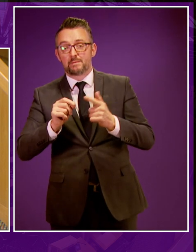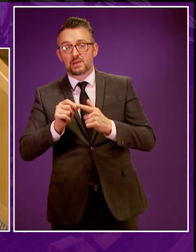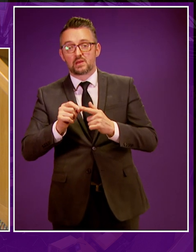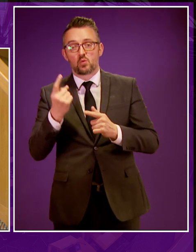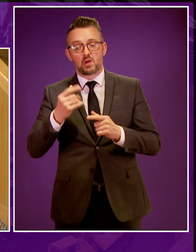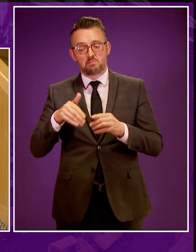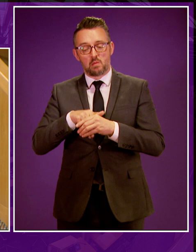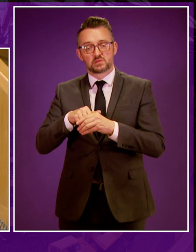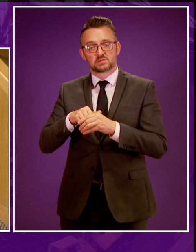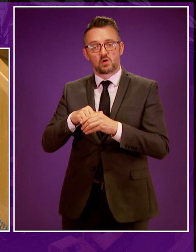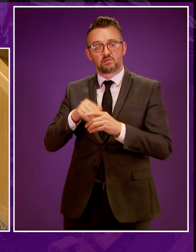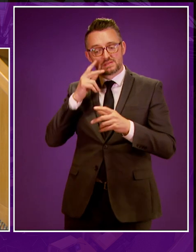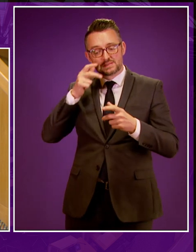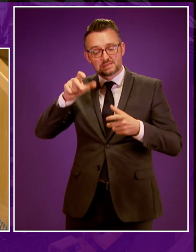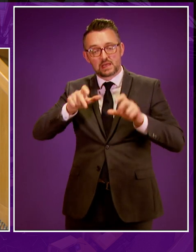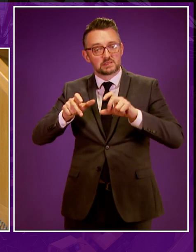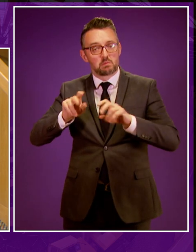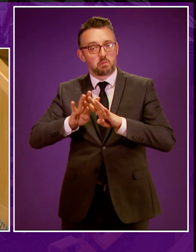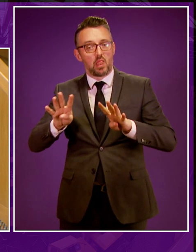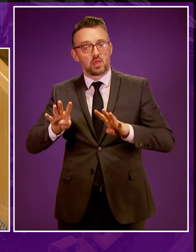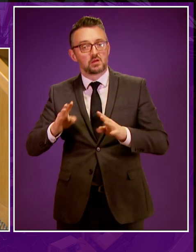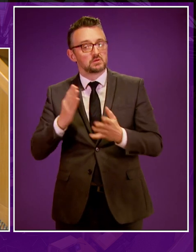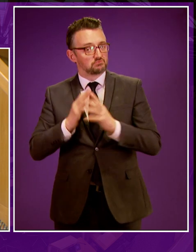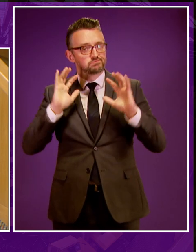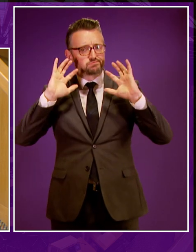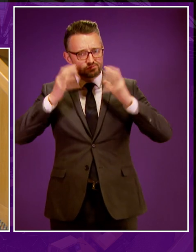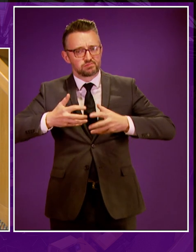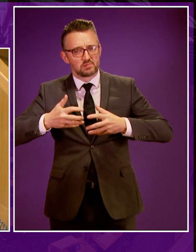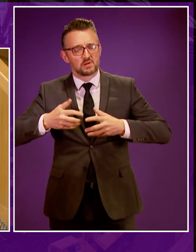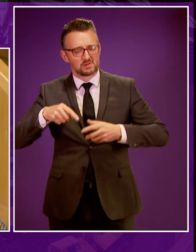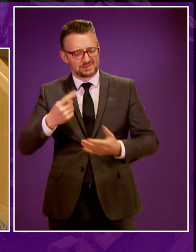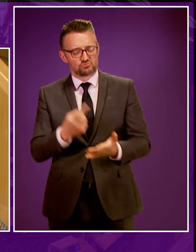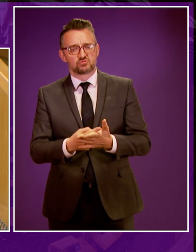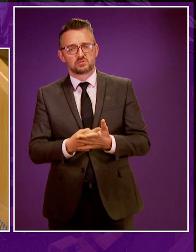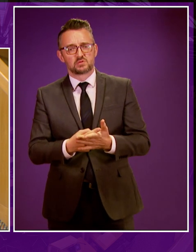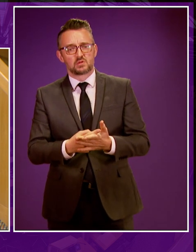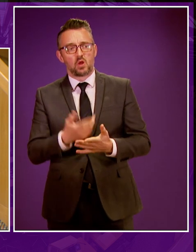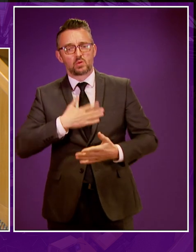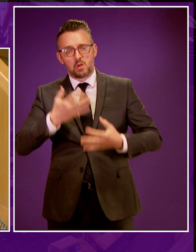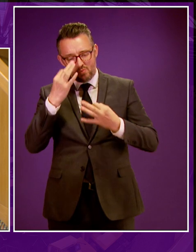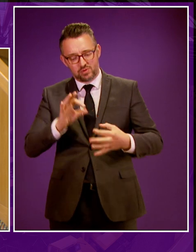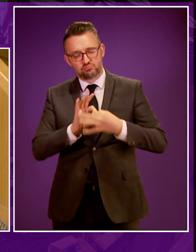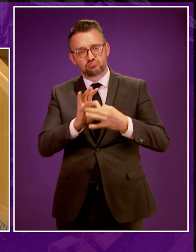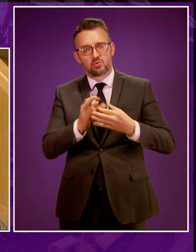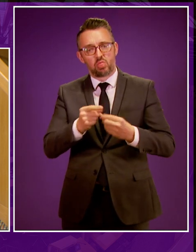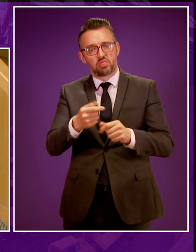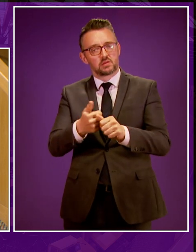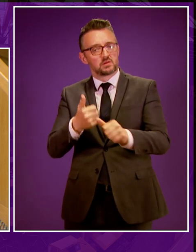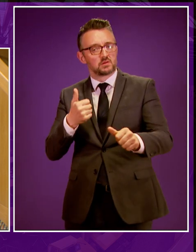members of their own scientific panel have real concerns over this decision and call for proper engagement with the industry.